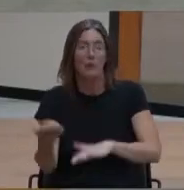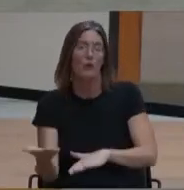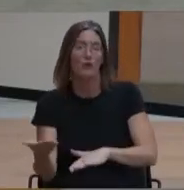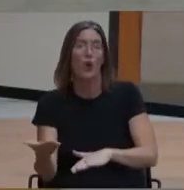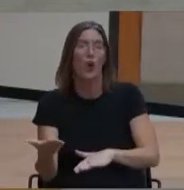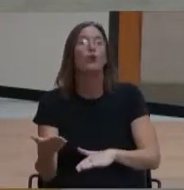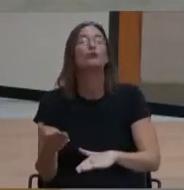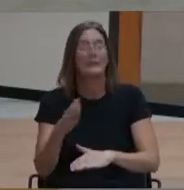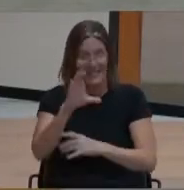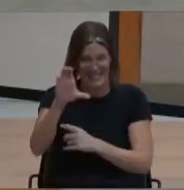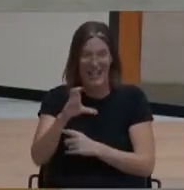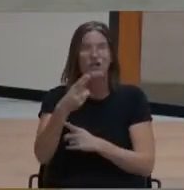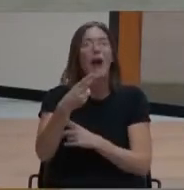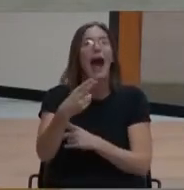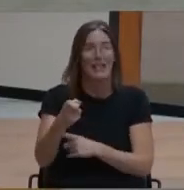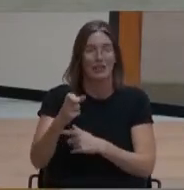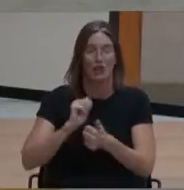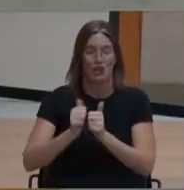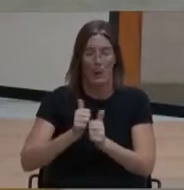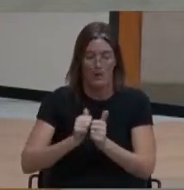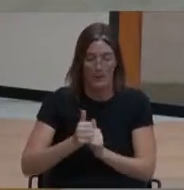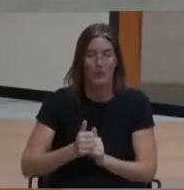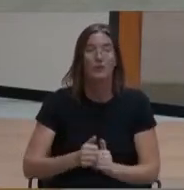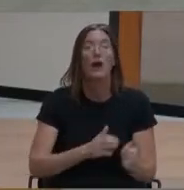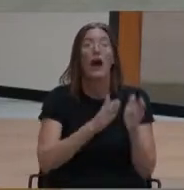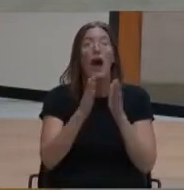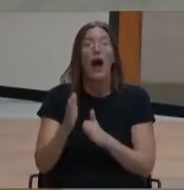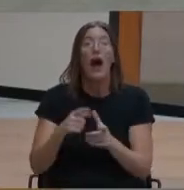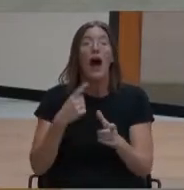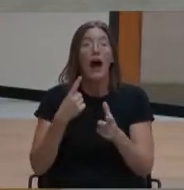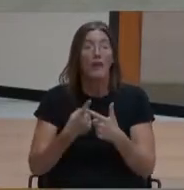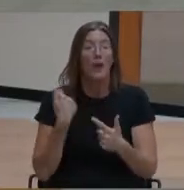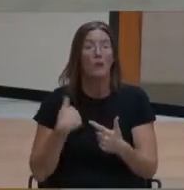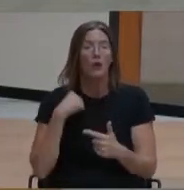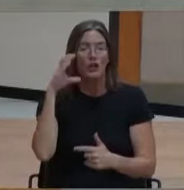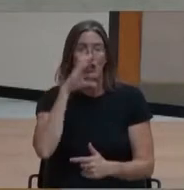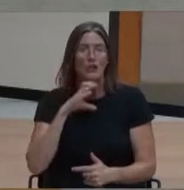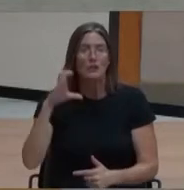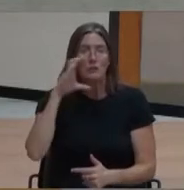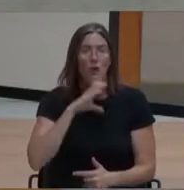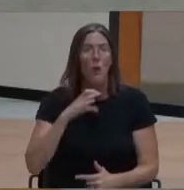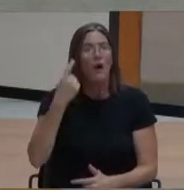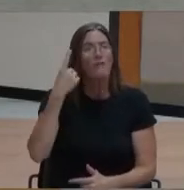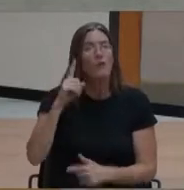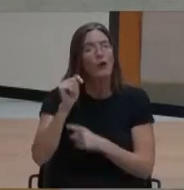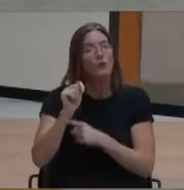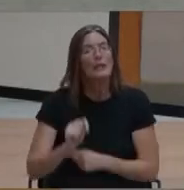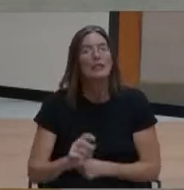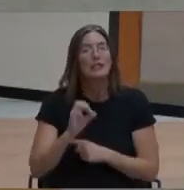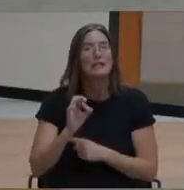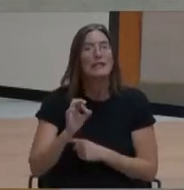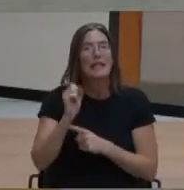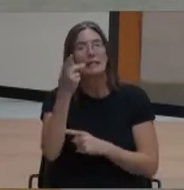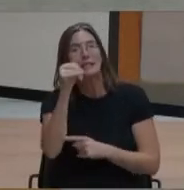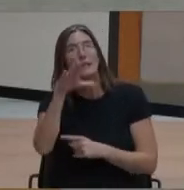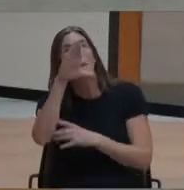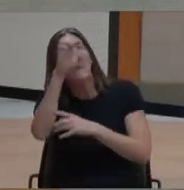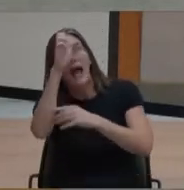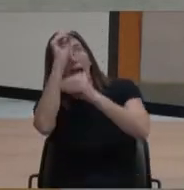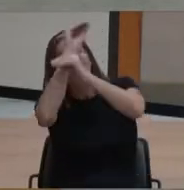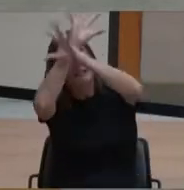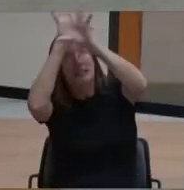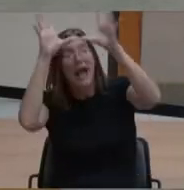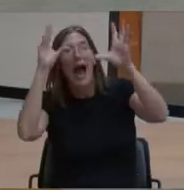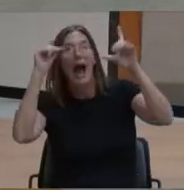going to explore the exhibitions and the amber and spaces of photography. On November 2nd, the juniors will be attending a